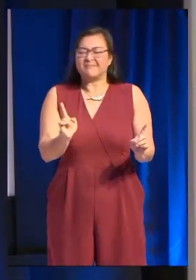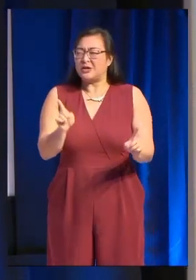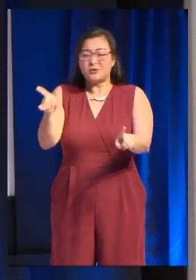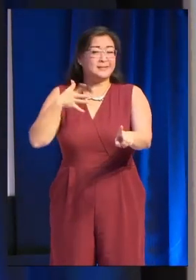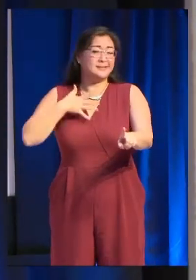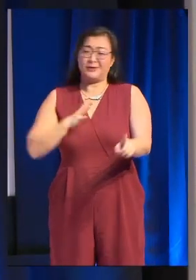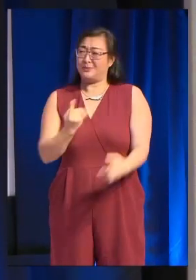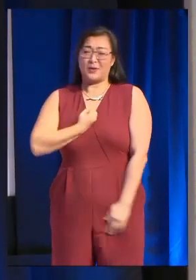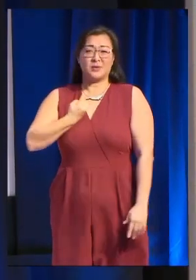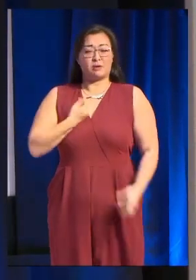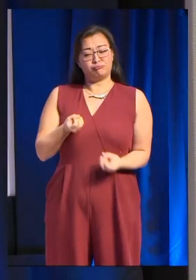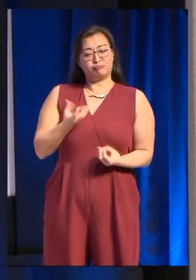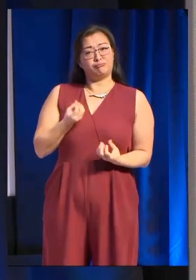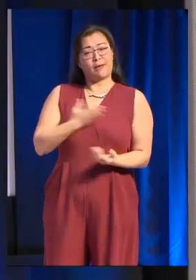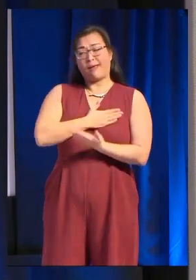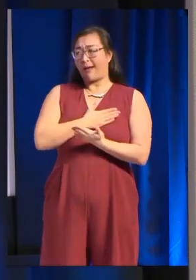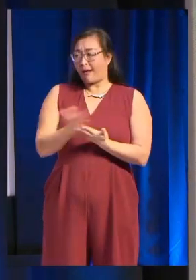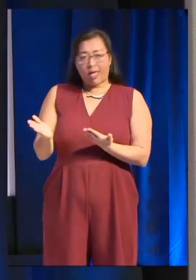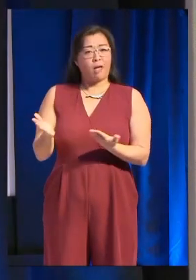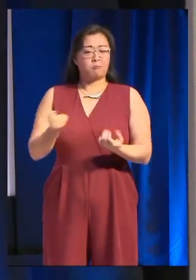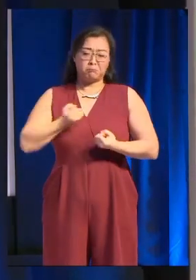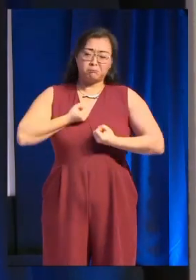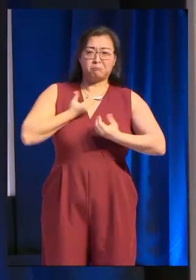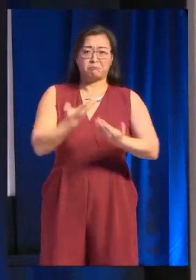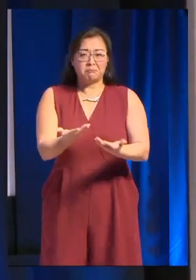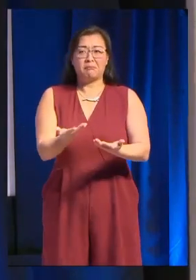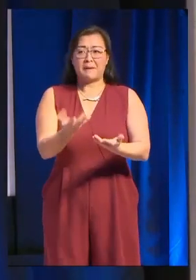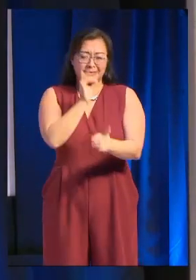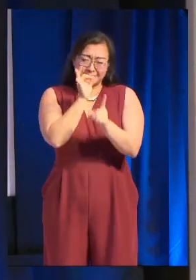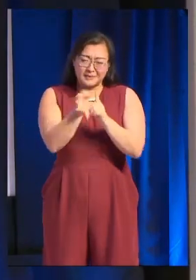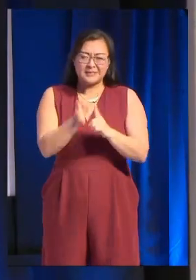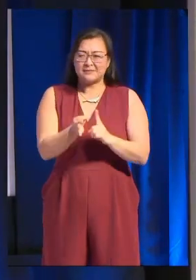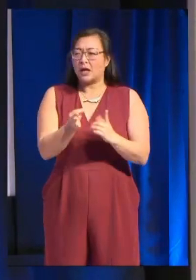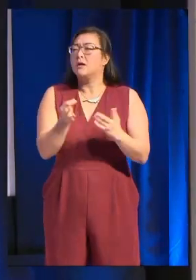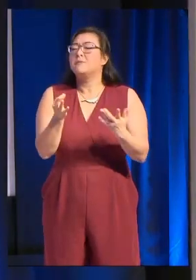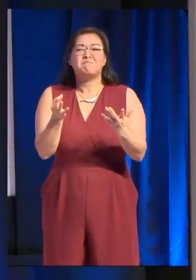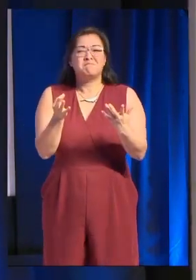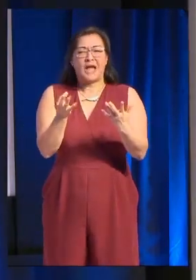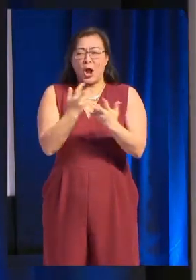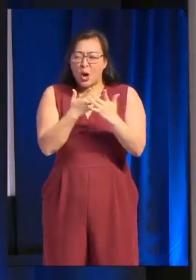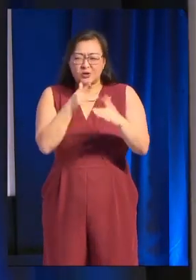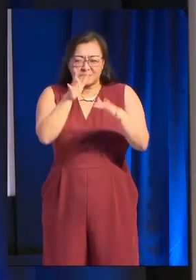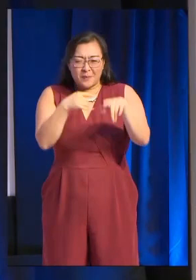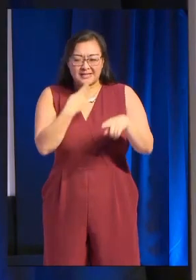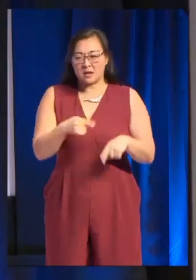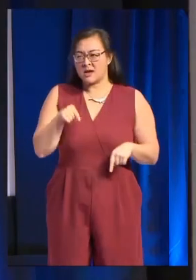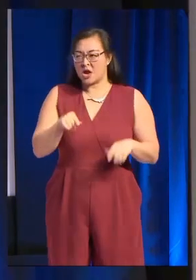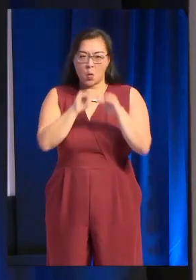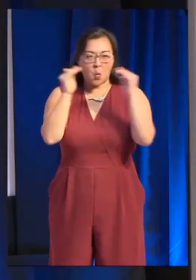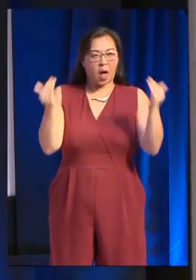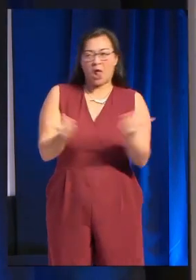clear and be specific. The amount that start with in a world where it makes it into a very generic